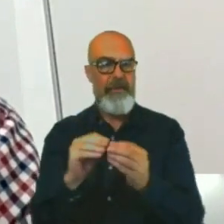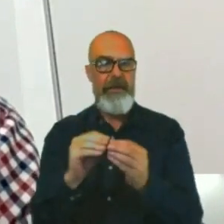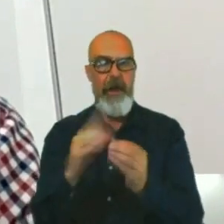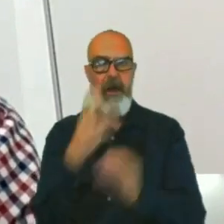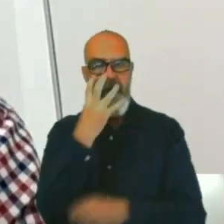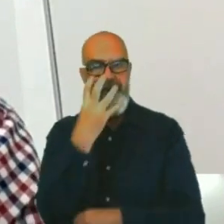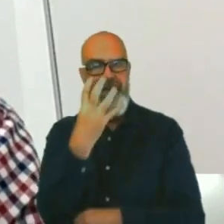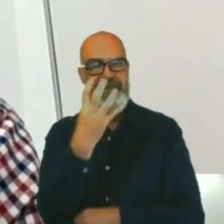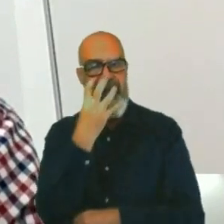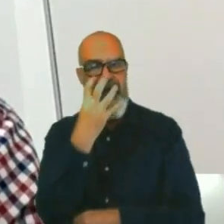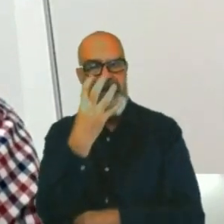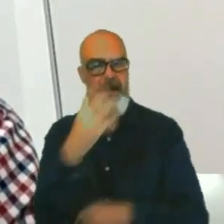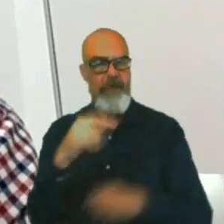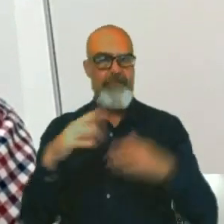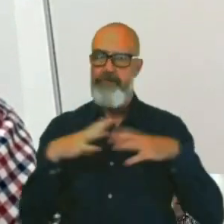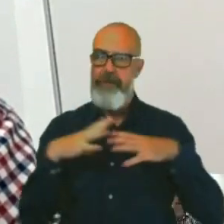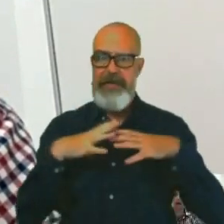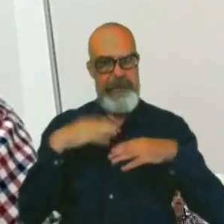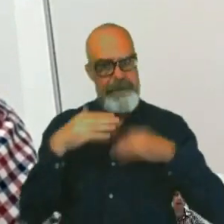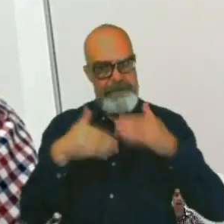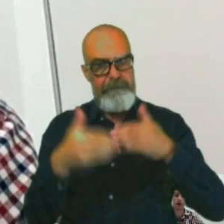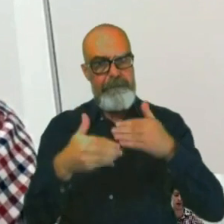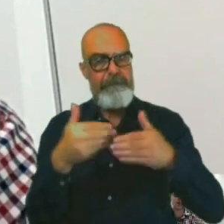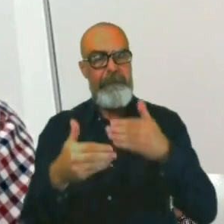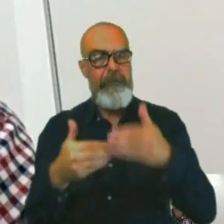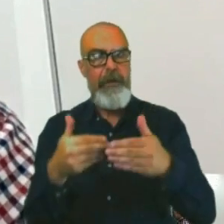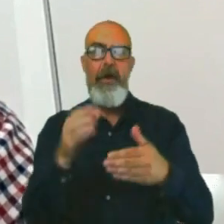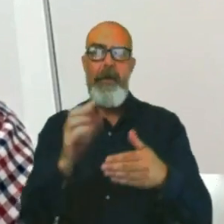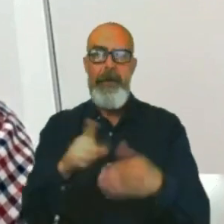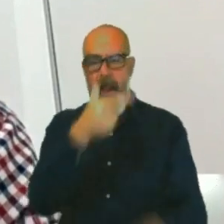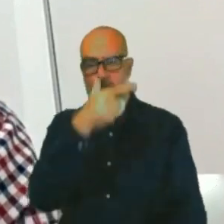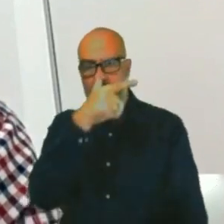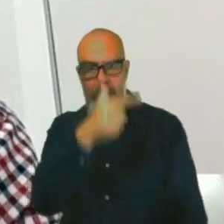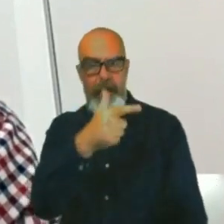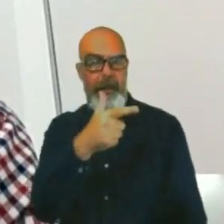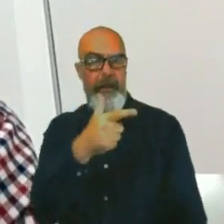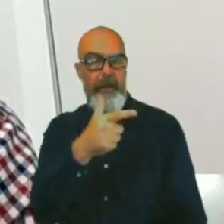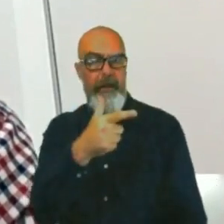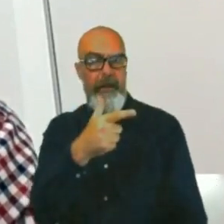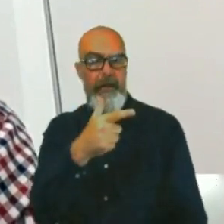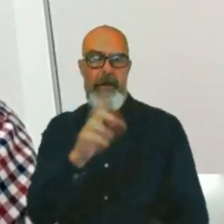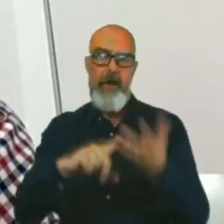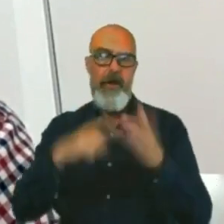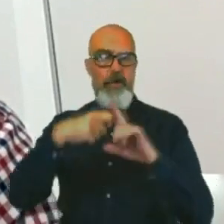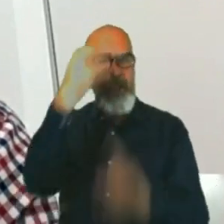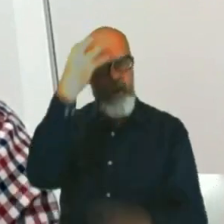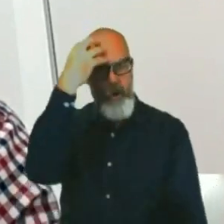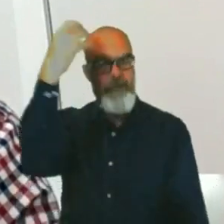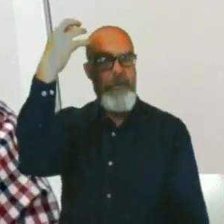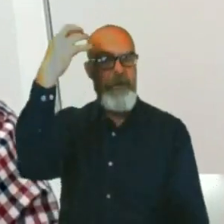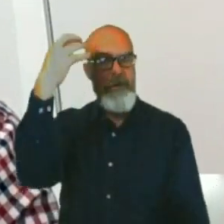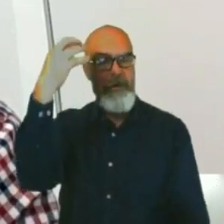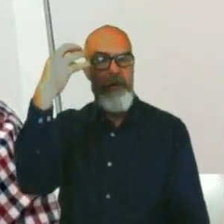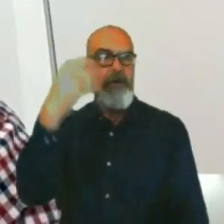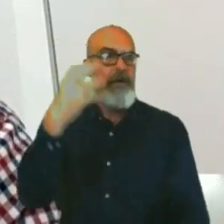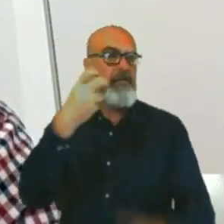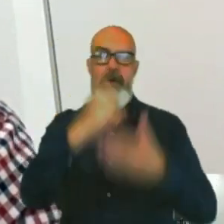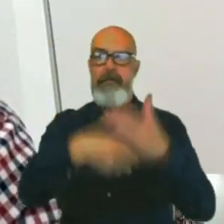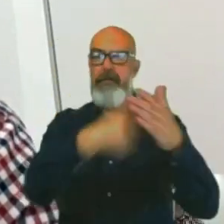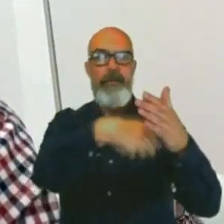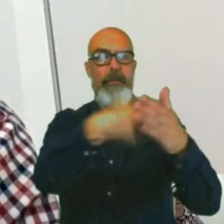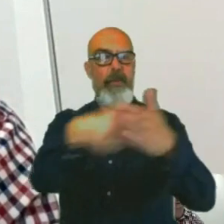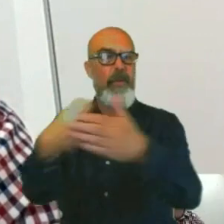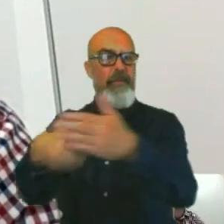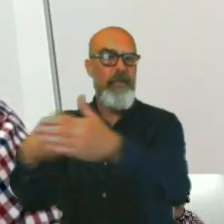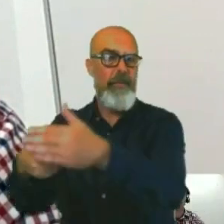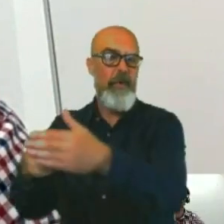ready to go. but fortunately, the UK Government was able to buy enough off the shelf. So our emergency design